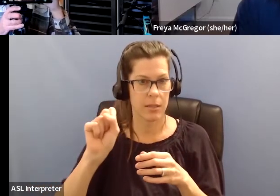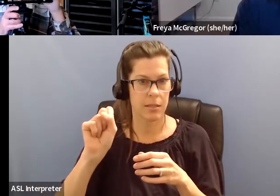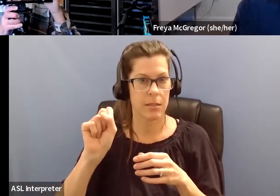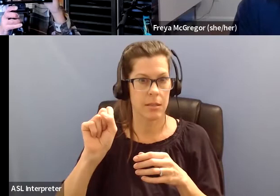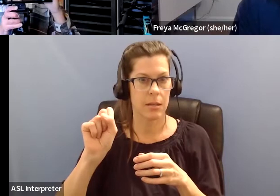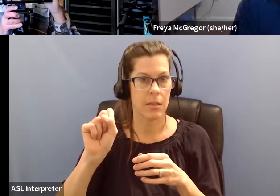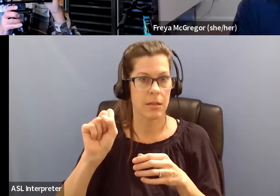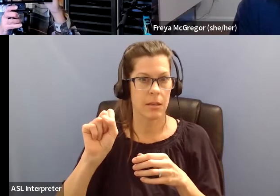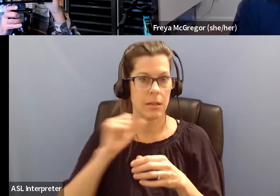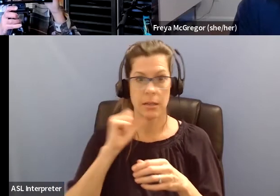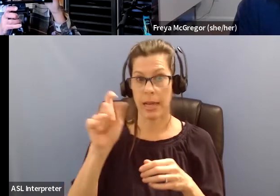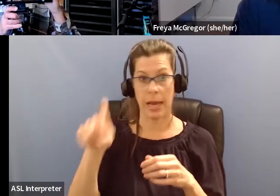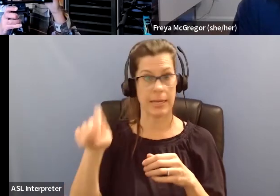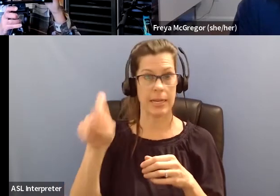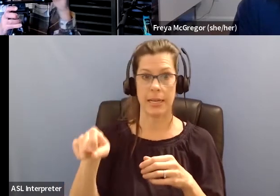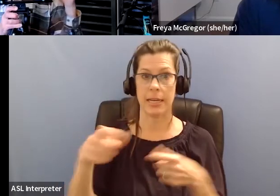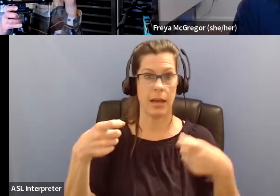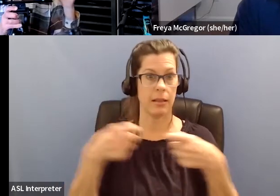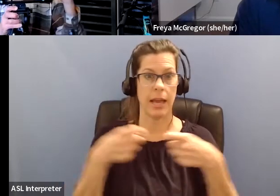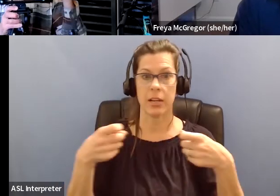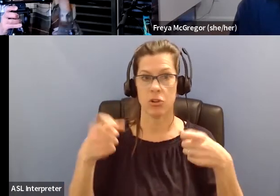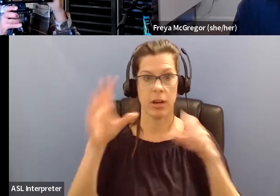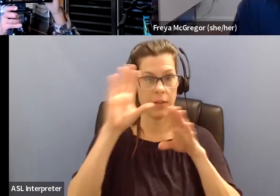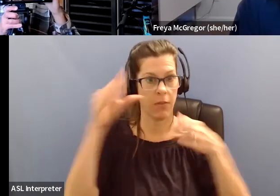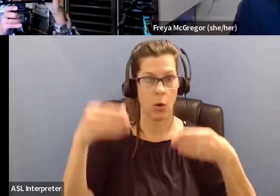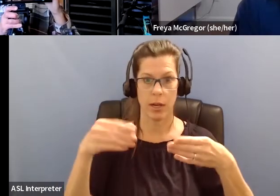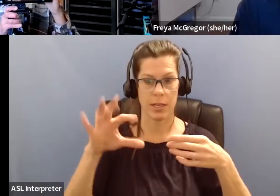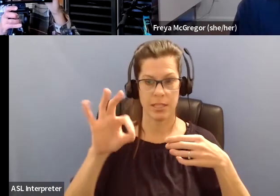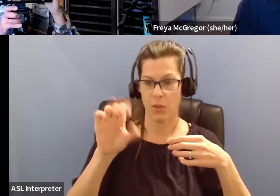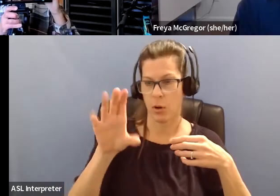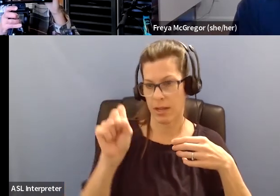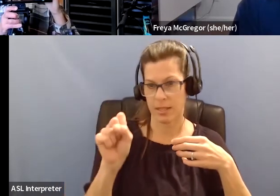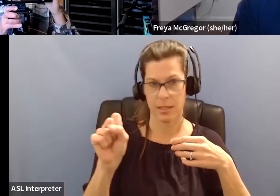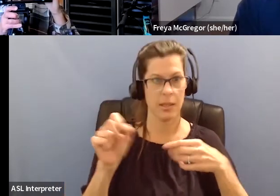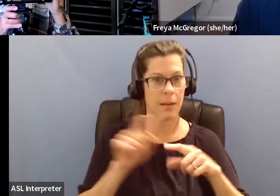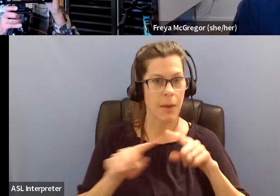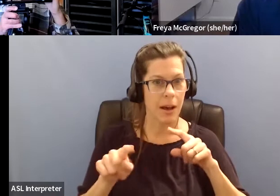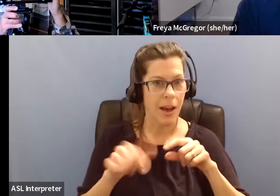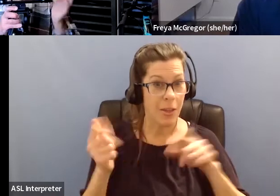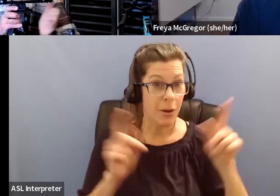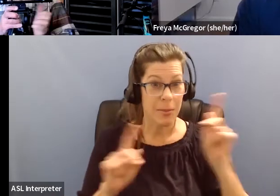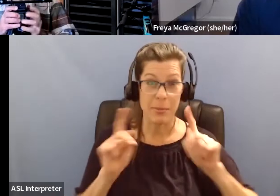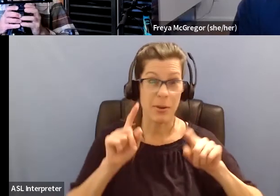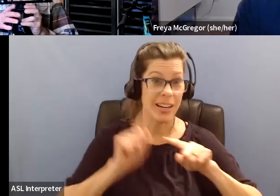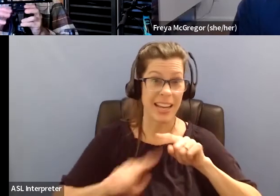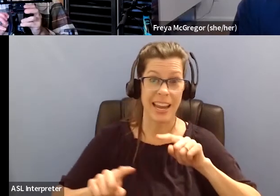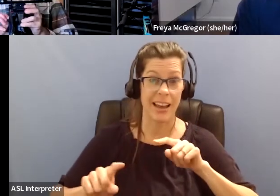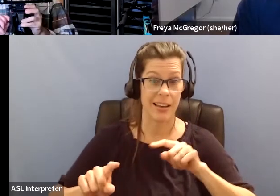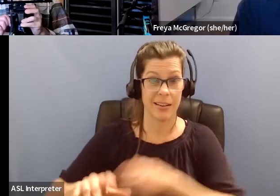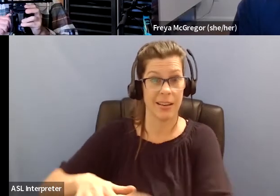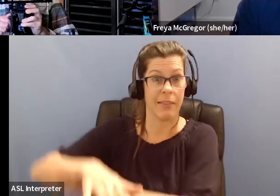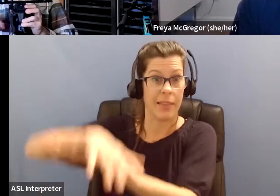I don't need the electric focus, but not everybody can get their hand up this high. And so,